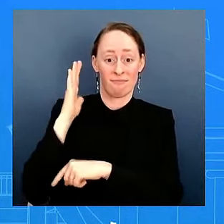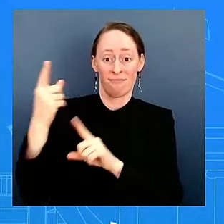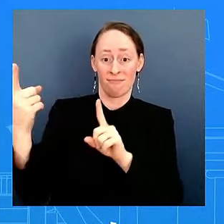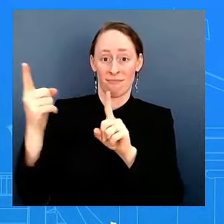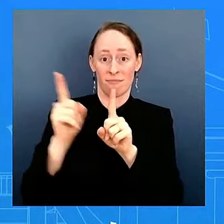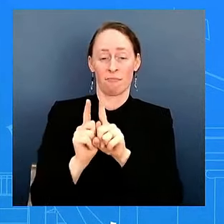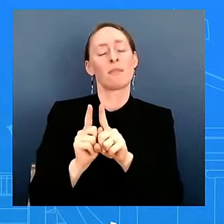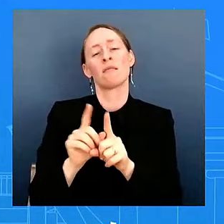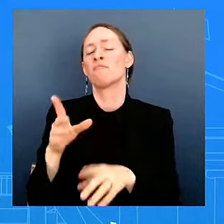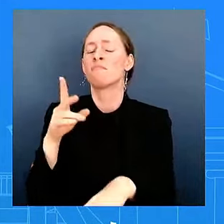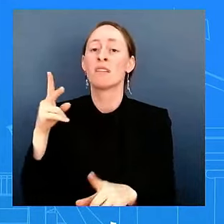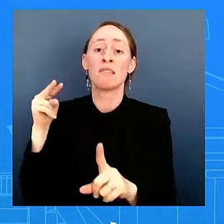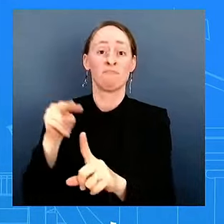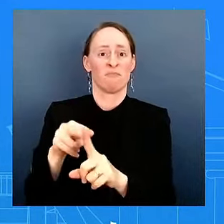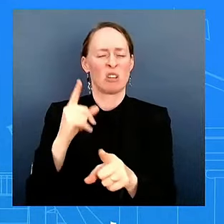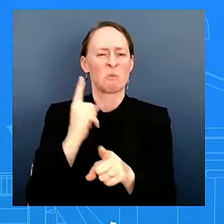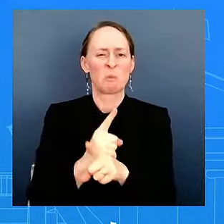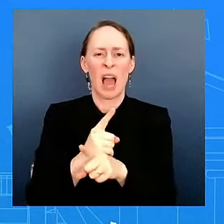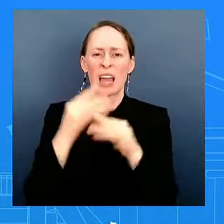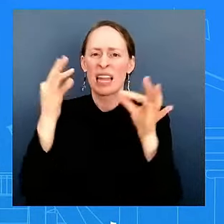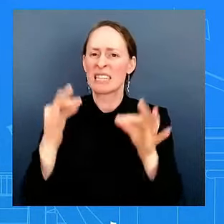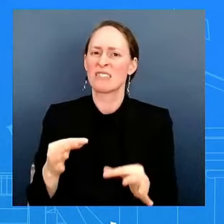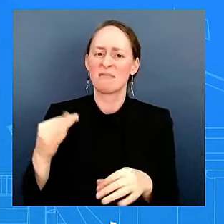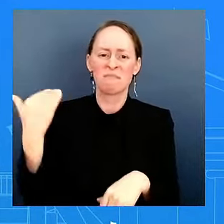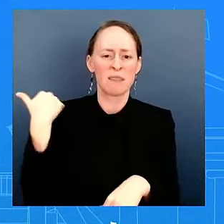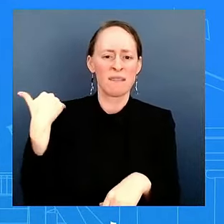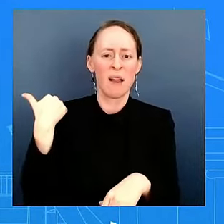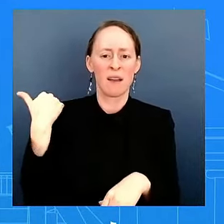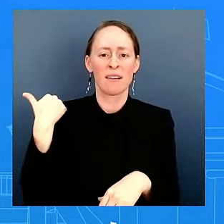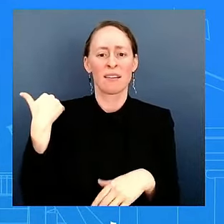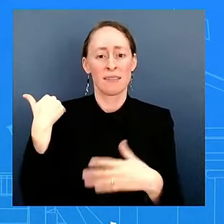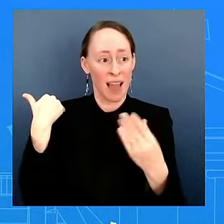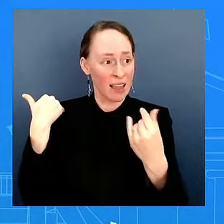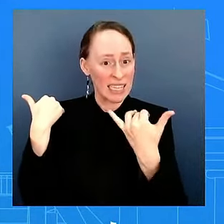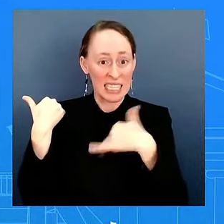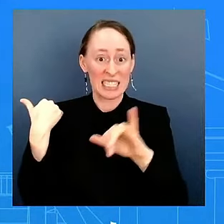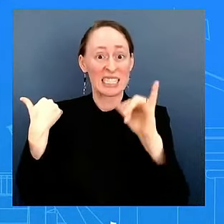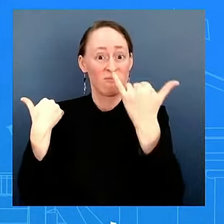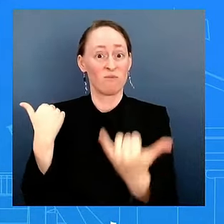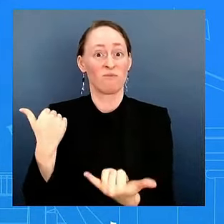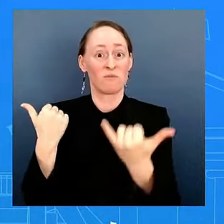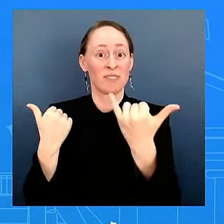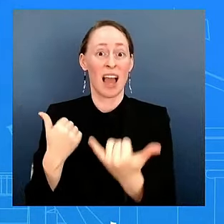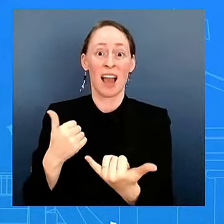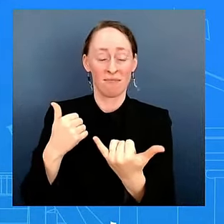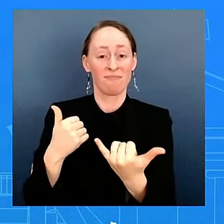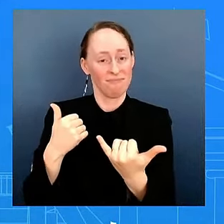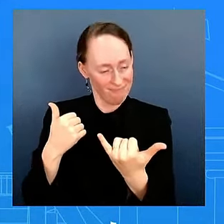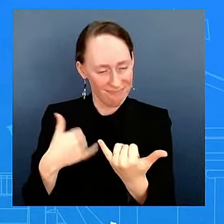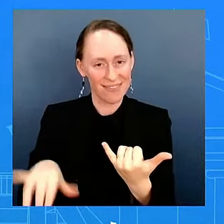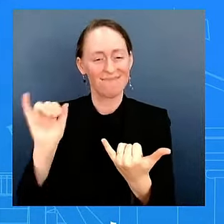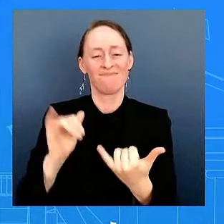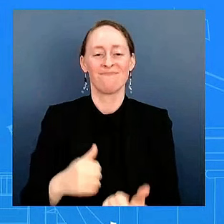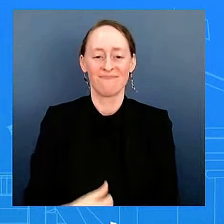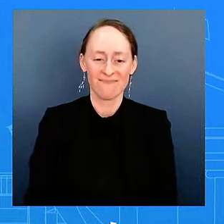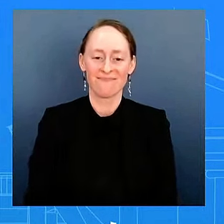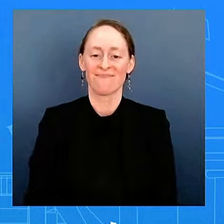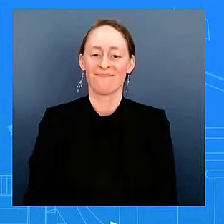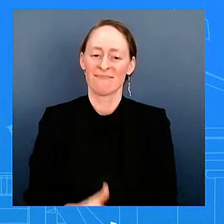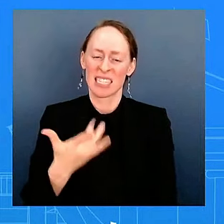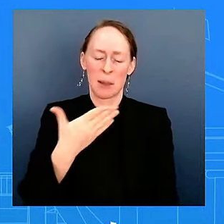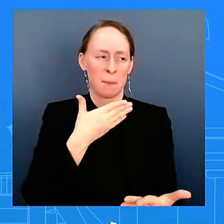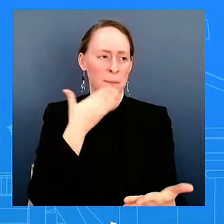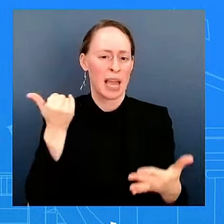time. And it was the right decision in moving forward with our country, the best decision that he made. And